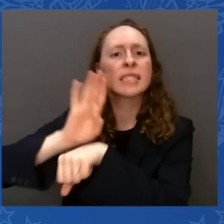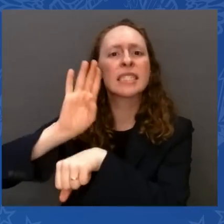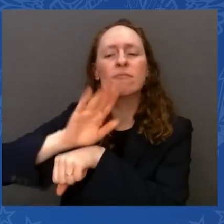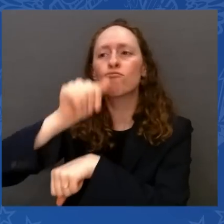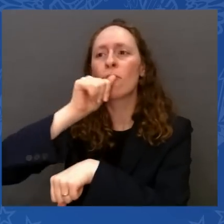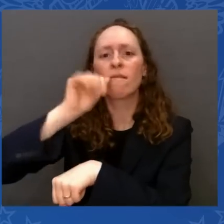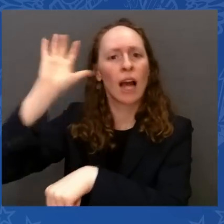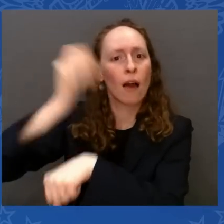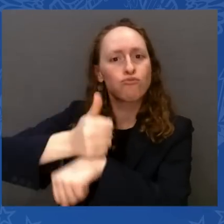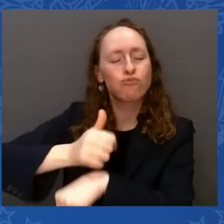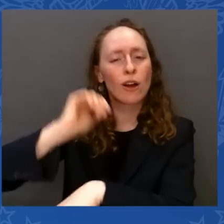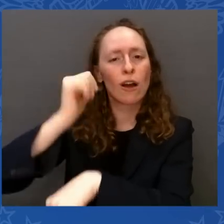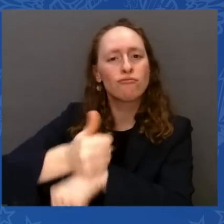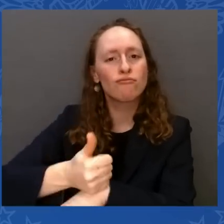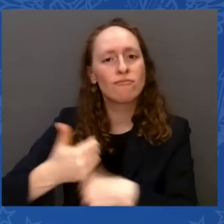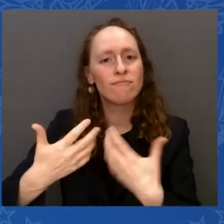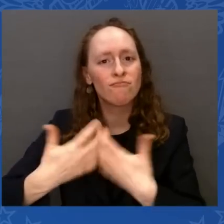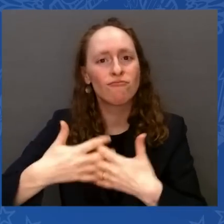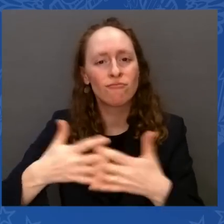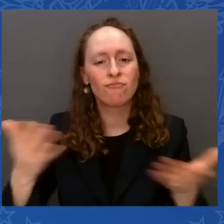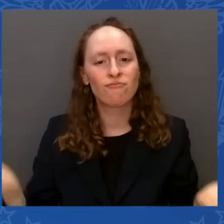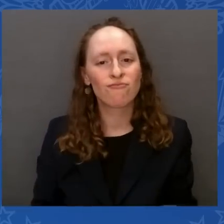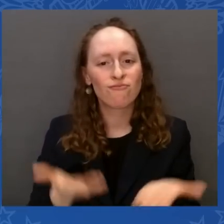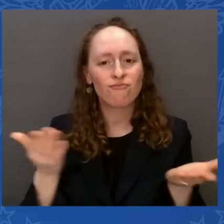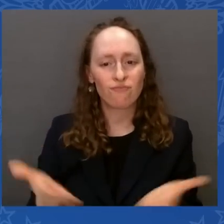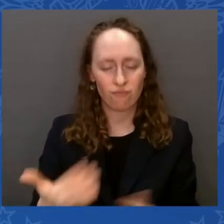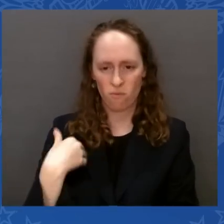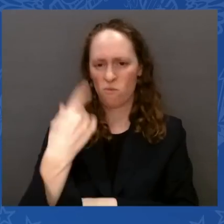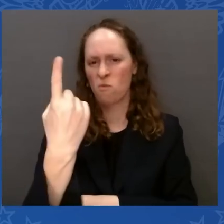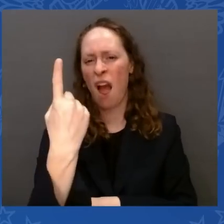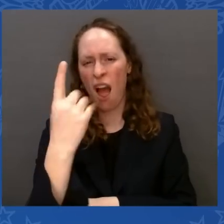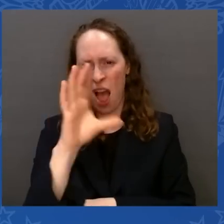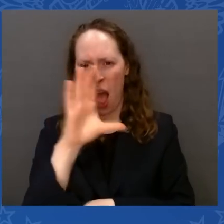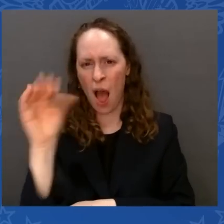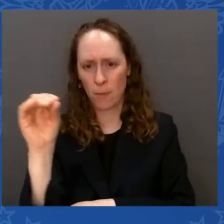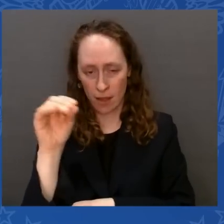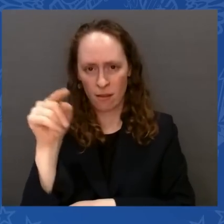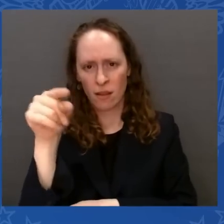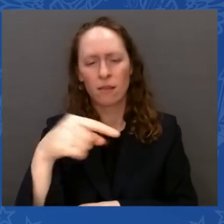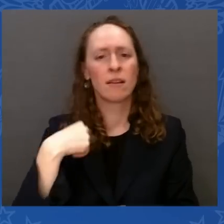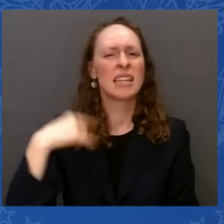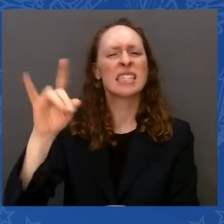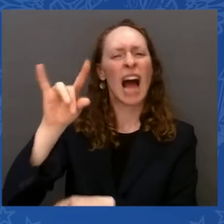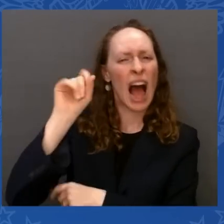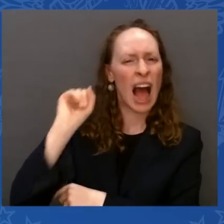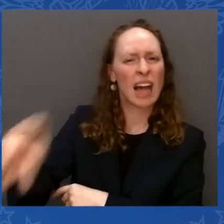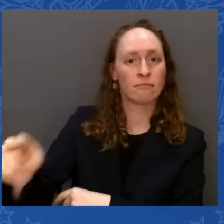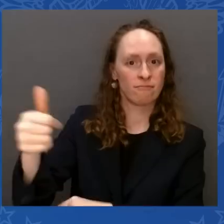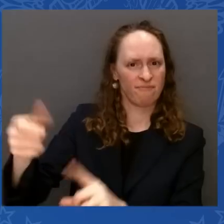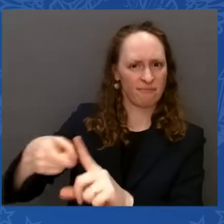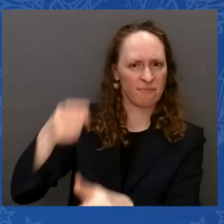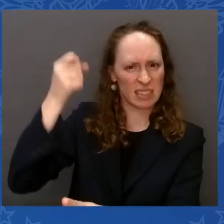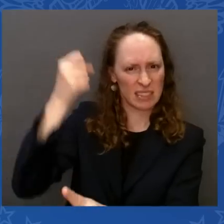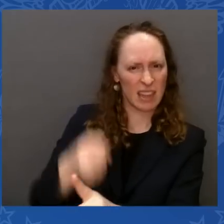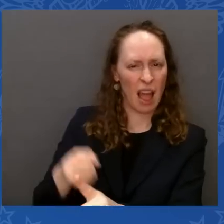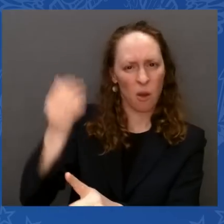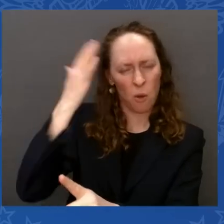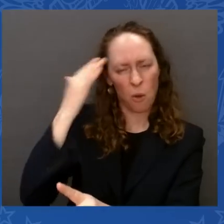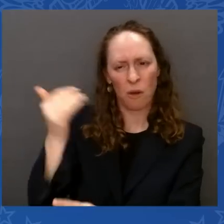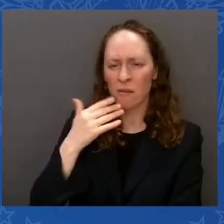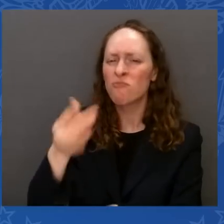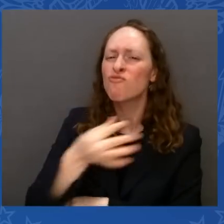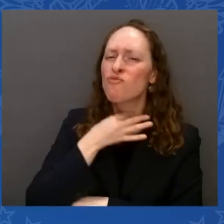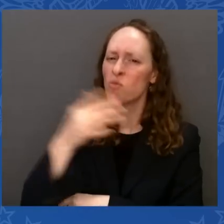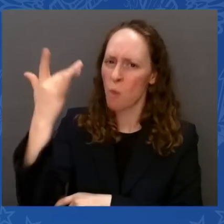said — I asked — I was in Korea. South Korea asked them, why were they investing in America? You know what they said? For real, the CEO. Because you have the best